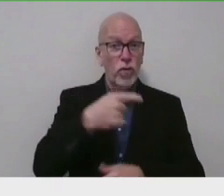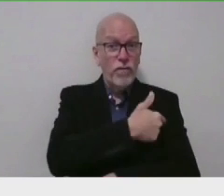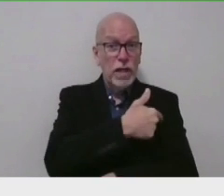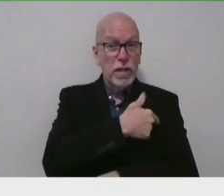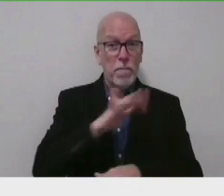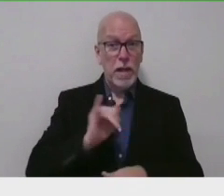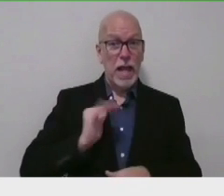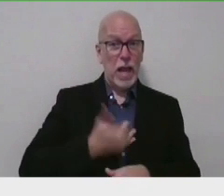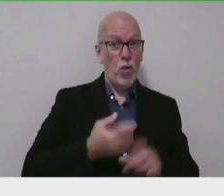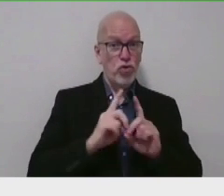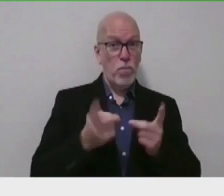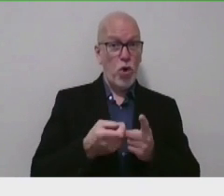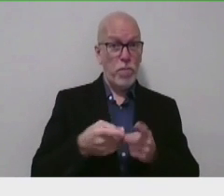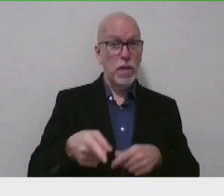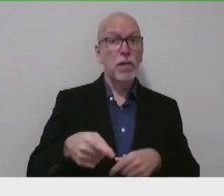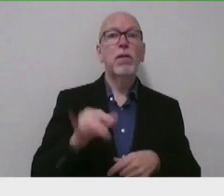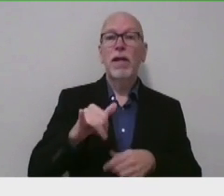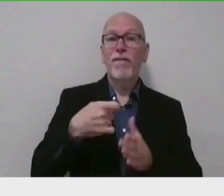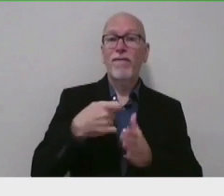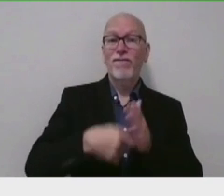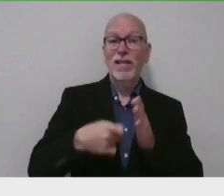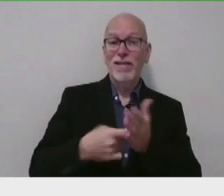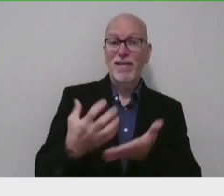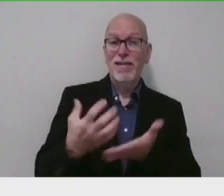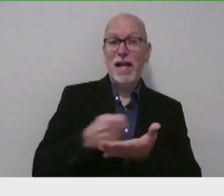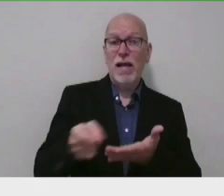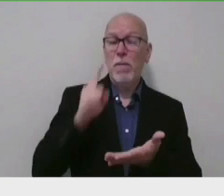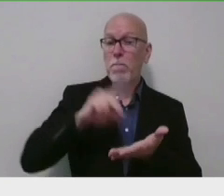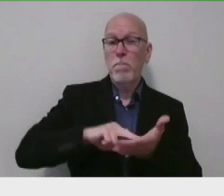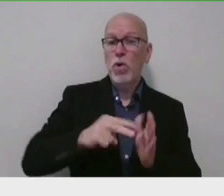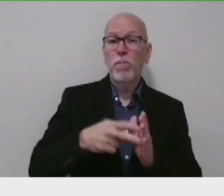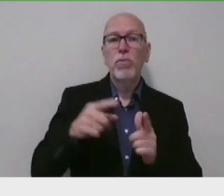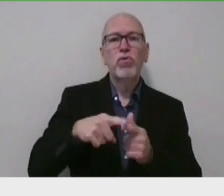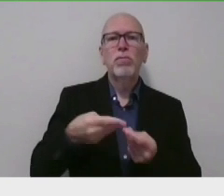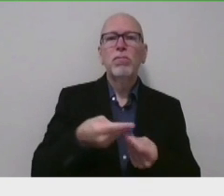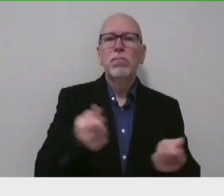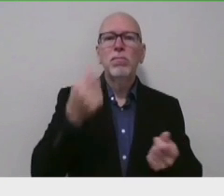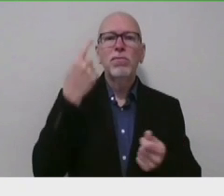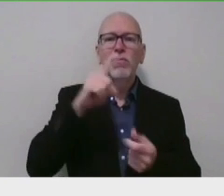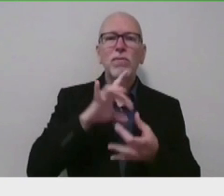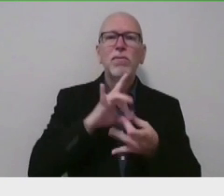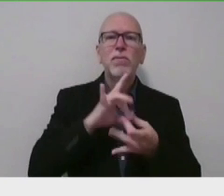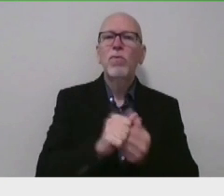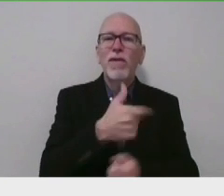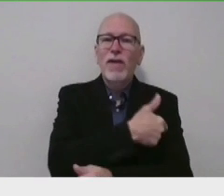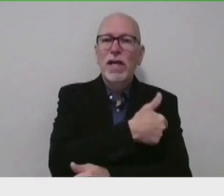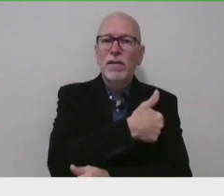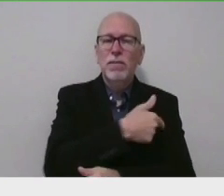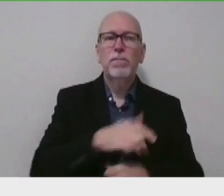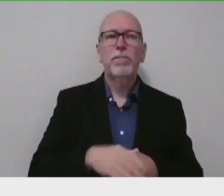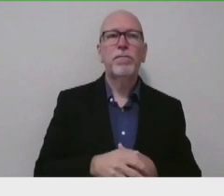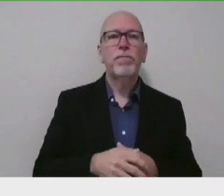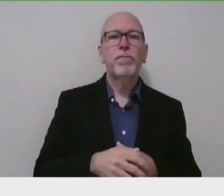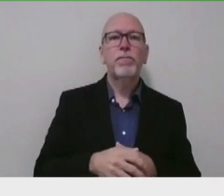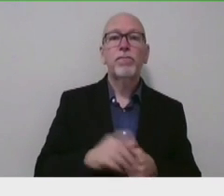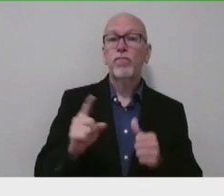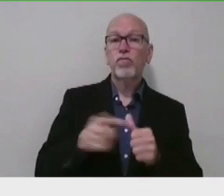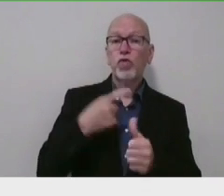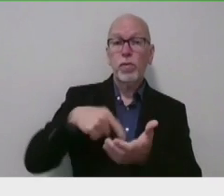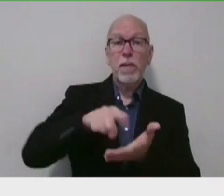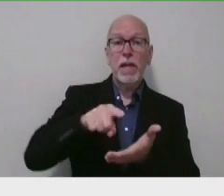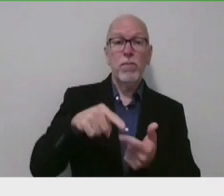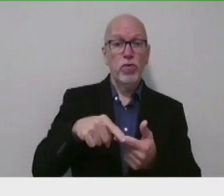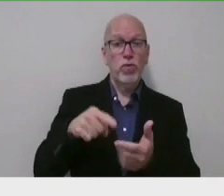department directly, the fees collected are used to offset expenses related to vaccinations. The first payments to providers are